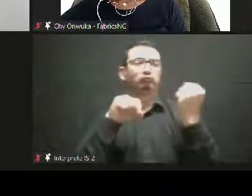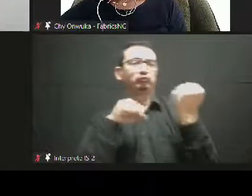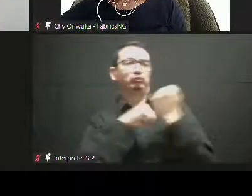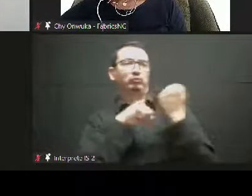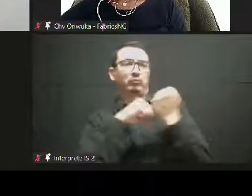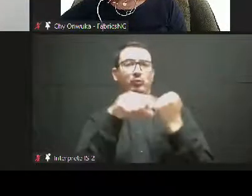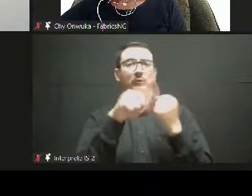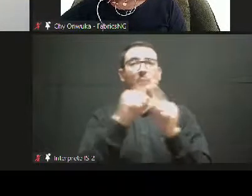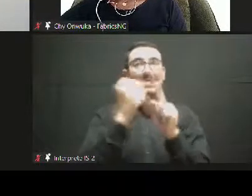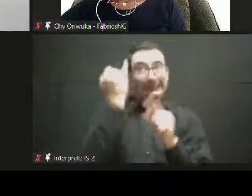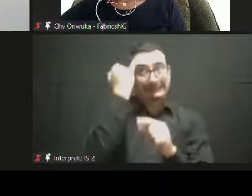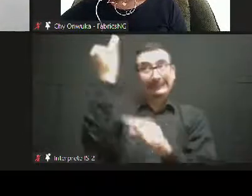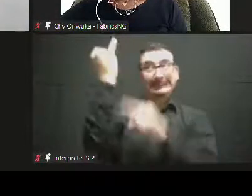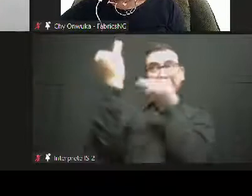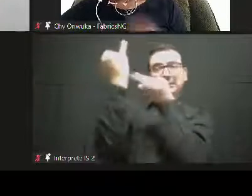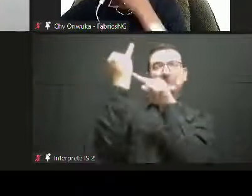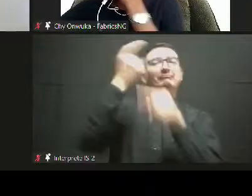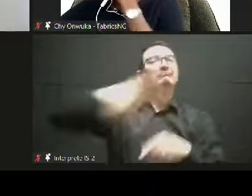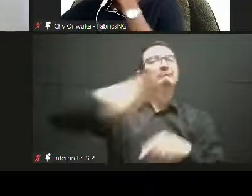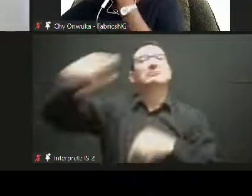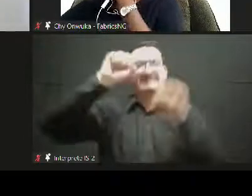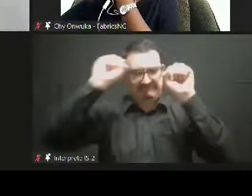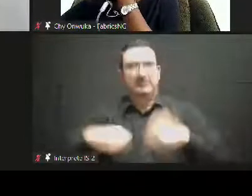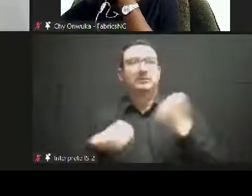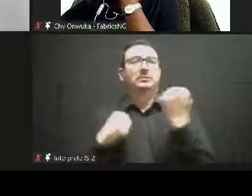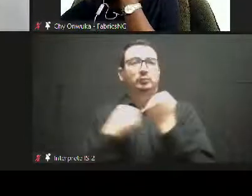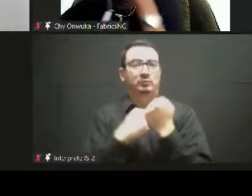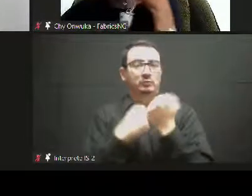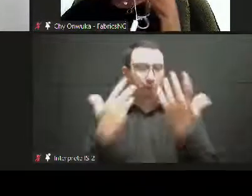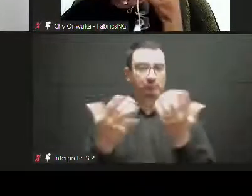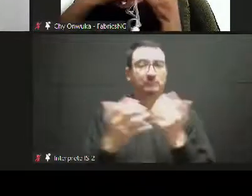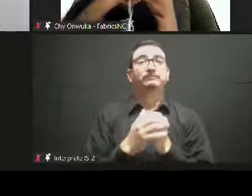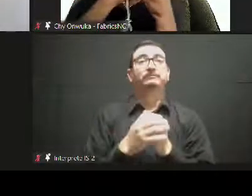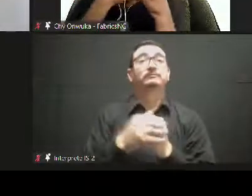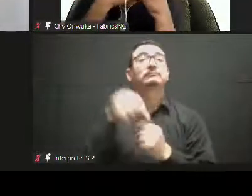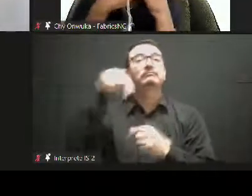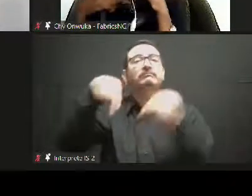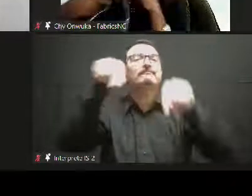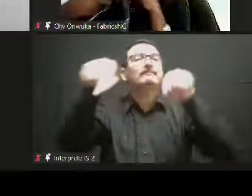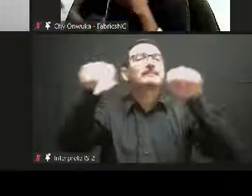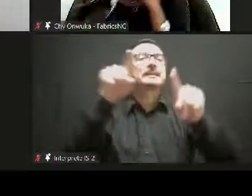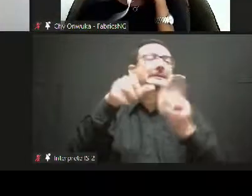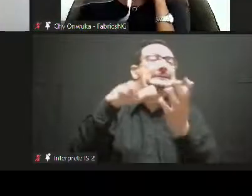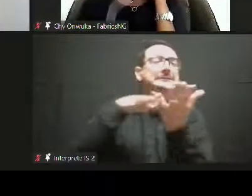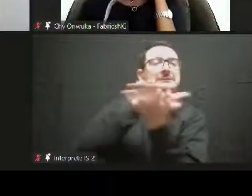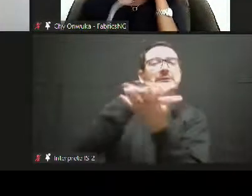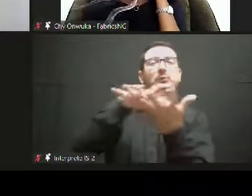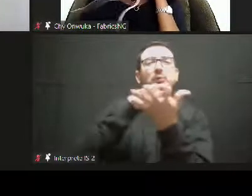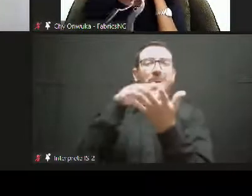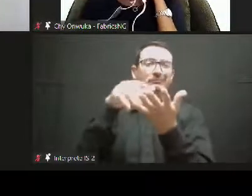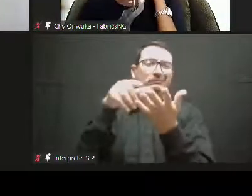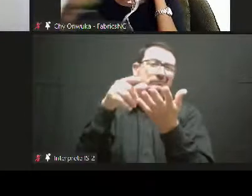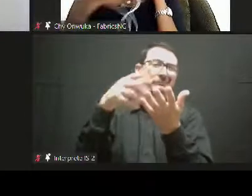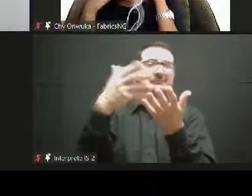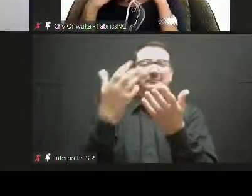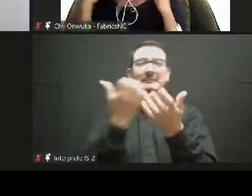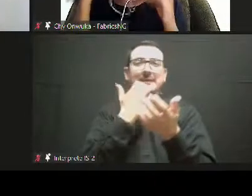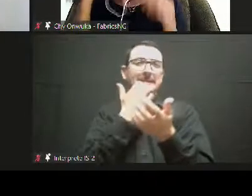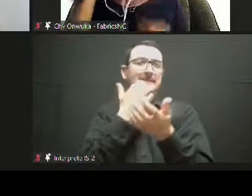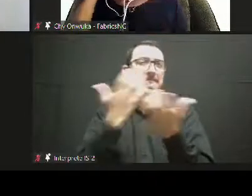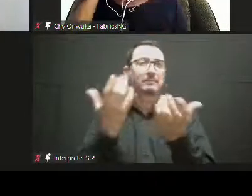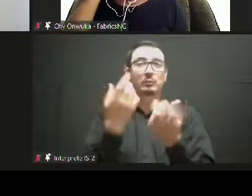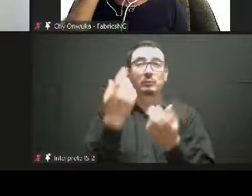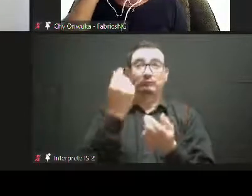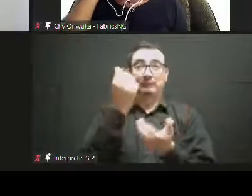maybe usual also royalties that, uh, that they have that they used to receive due to the maybe closure of